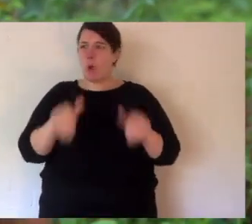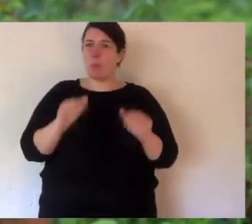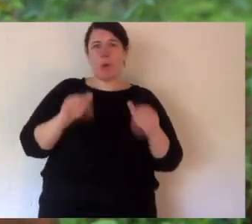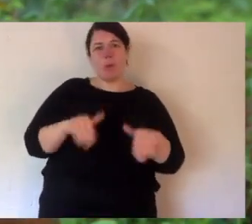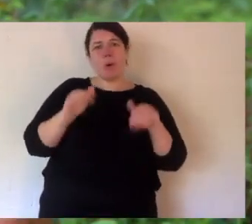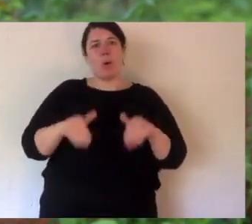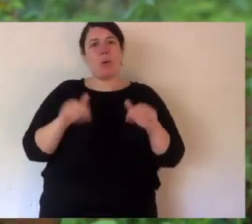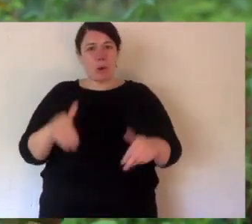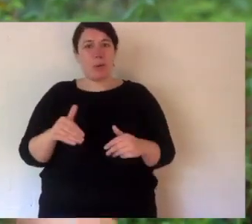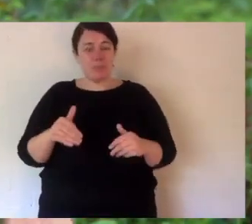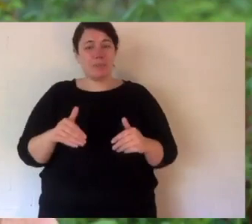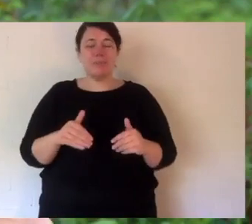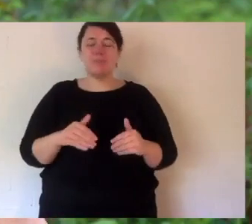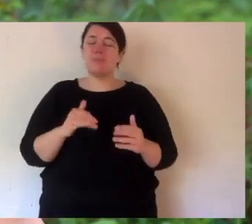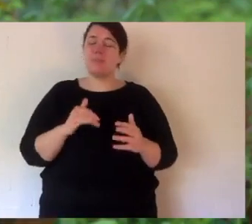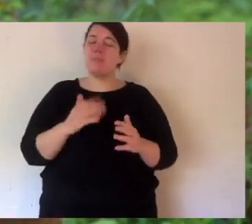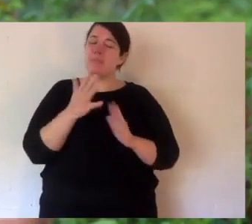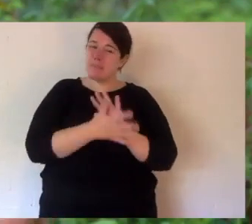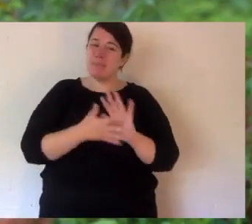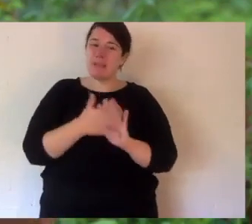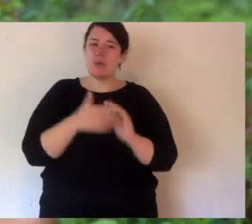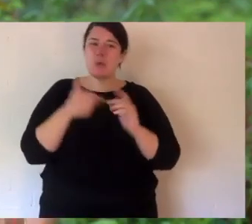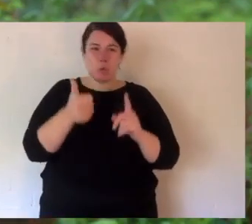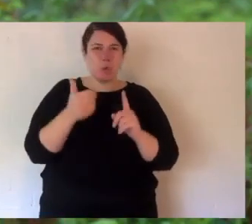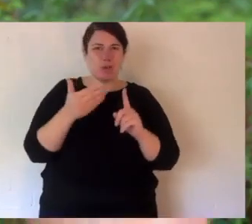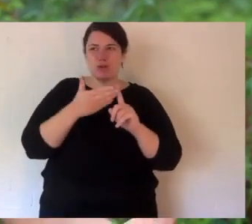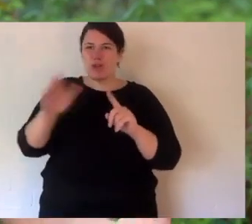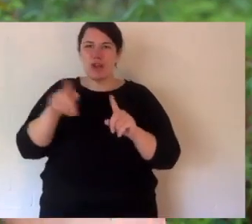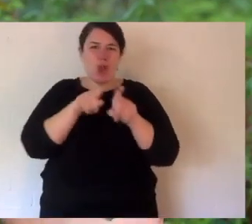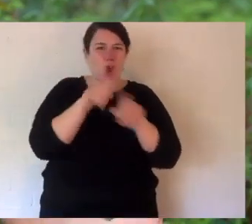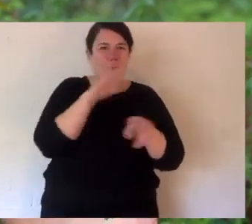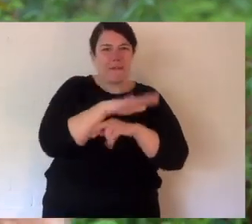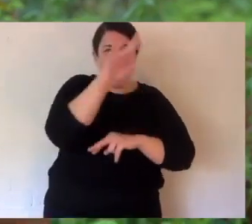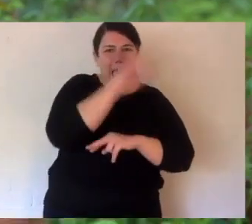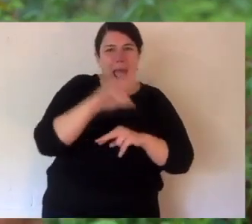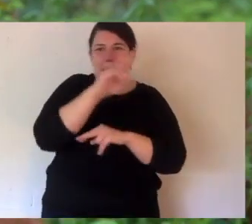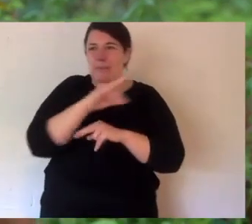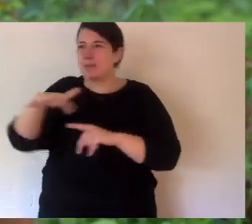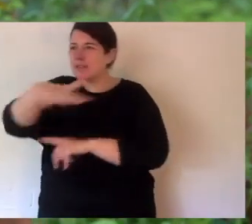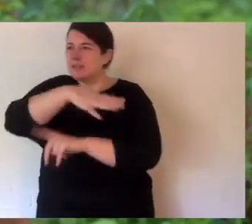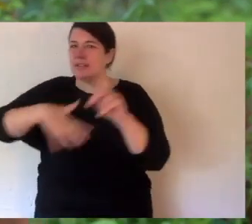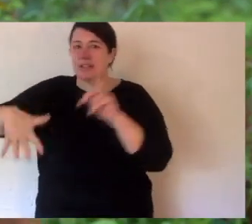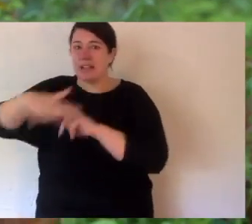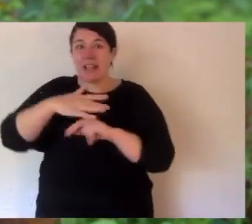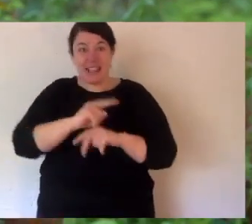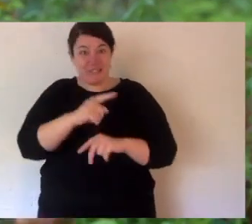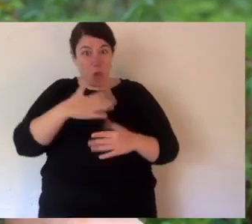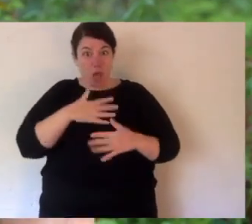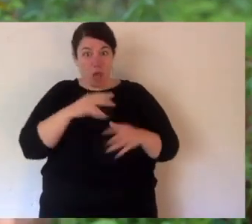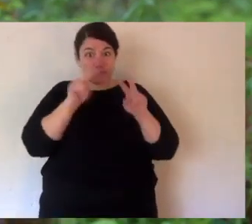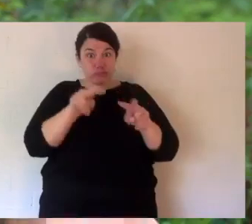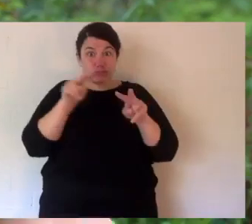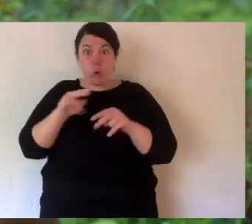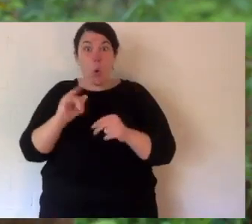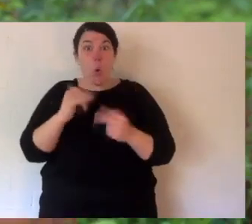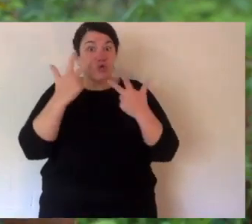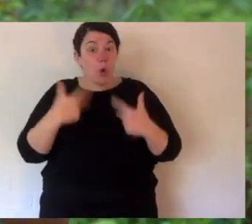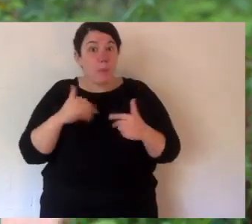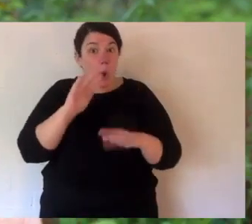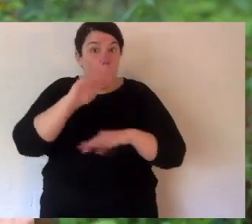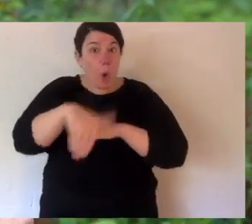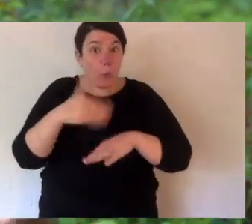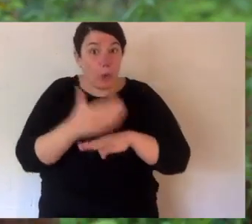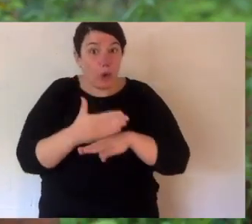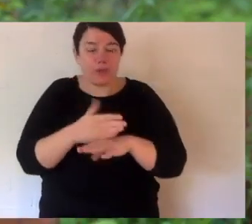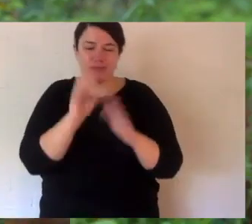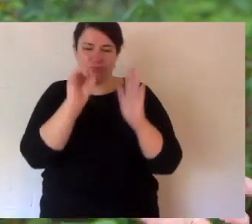moment like you probably do too. So this is a great distraction for us and hopefully you. If you like what you've seen or want to show me